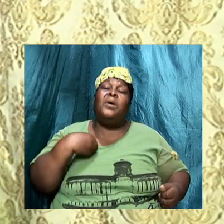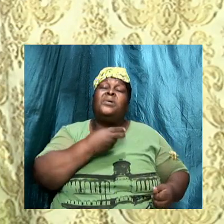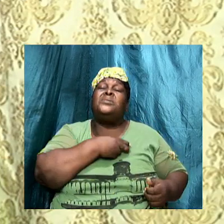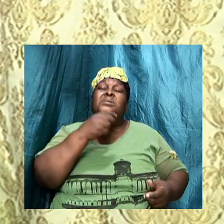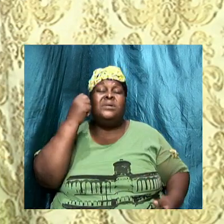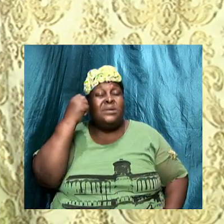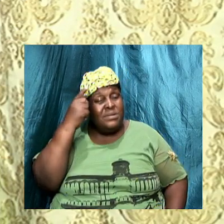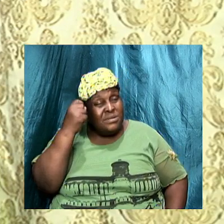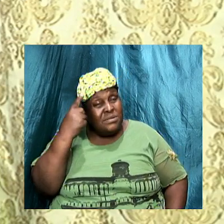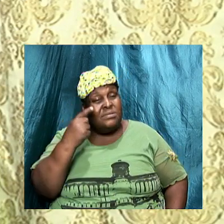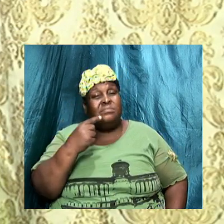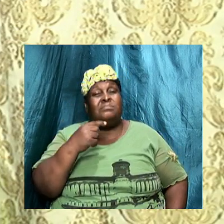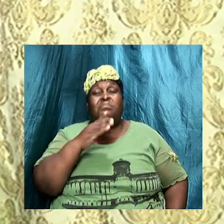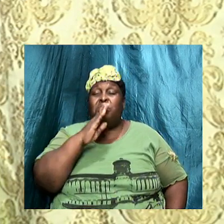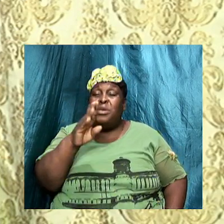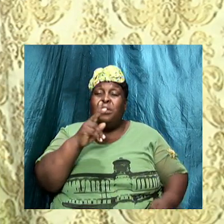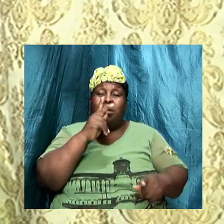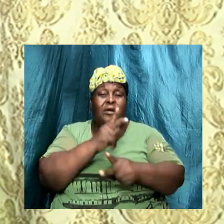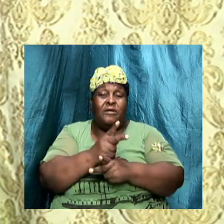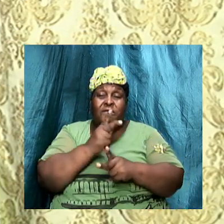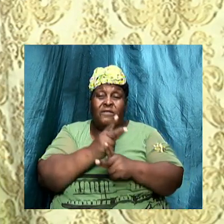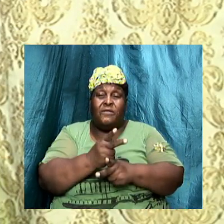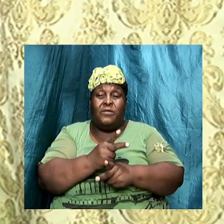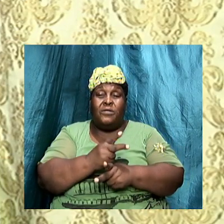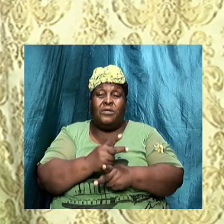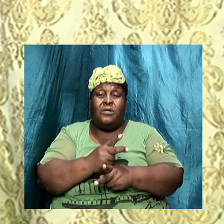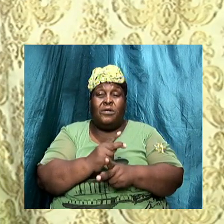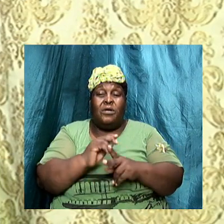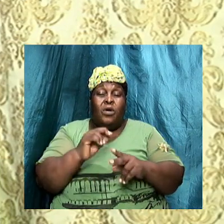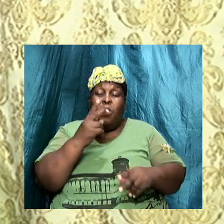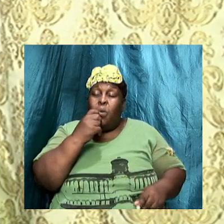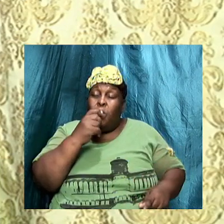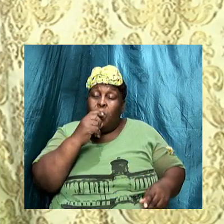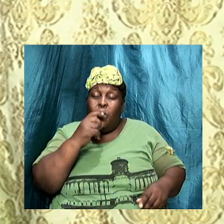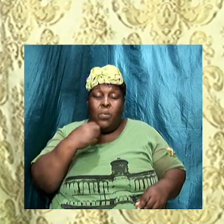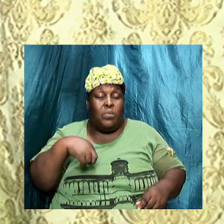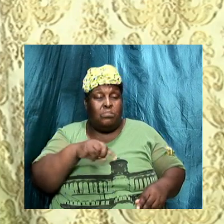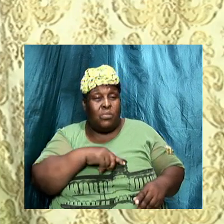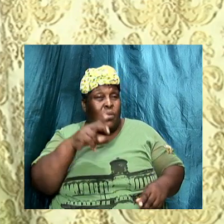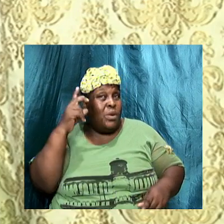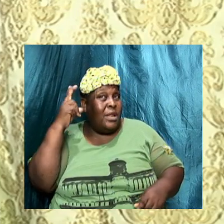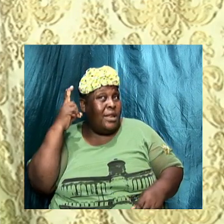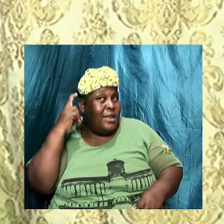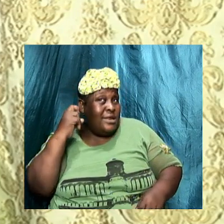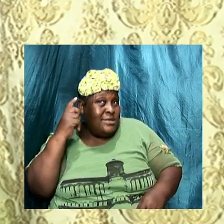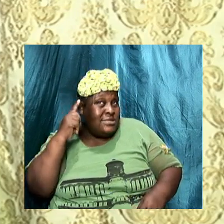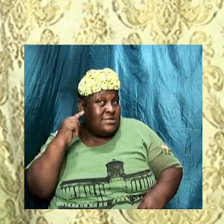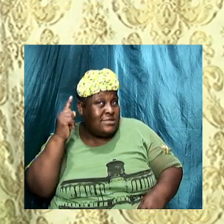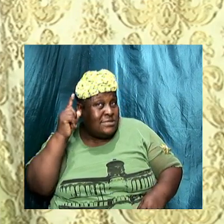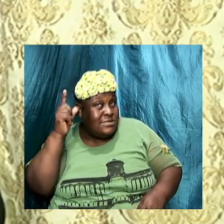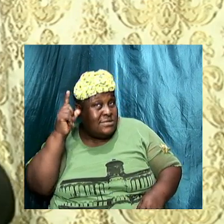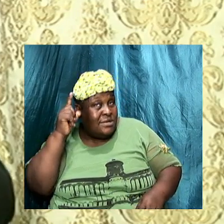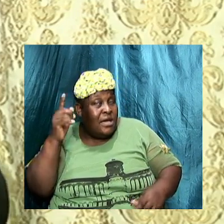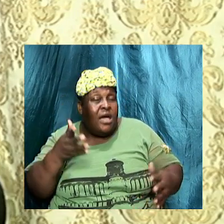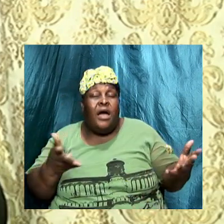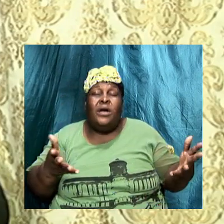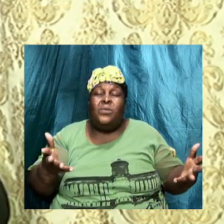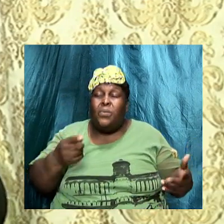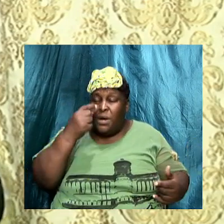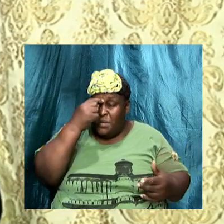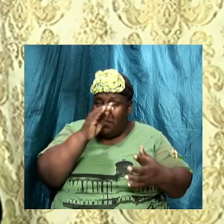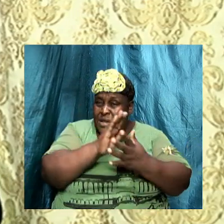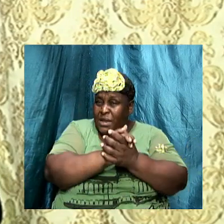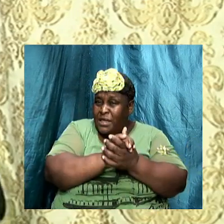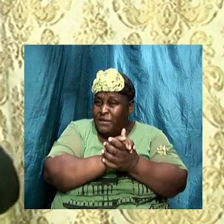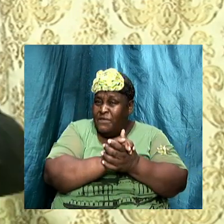understand that we must be careful of who we listen to we must be careful of what we believe else we are going to find